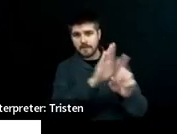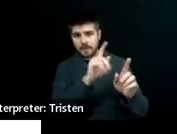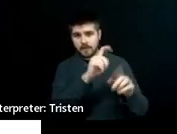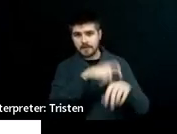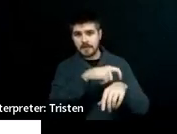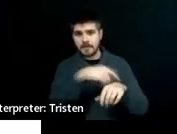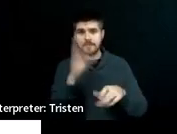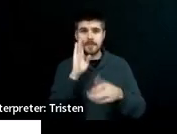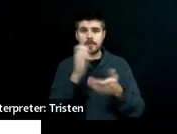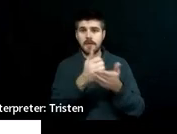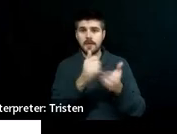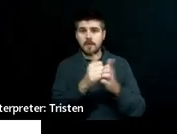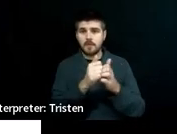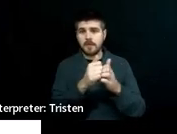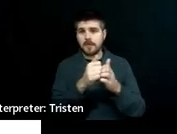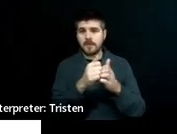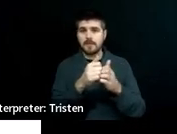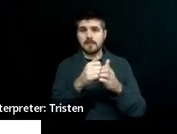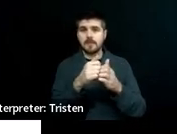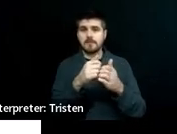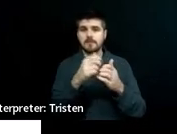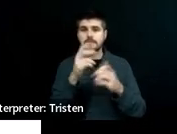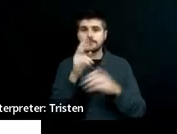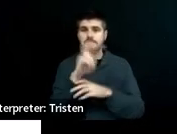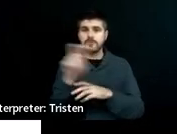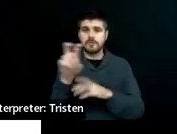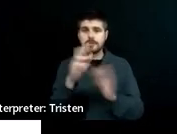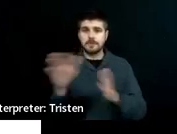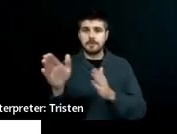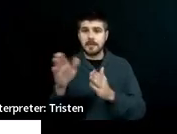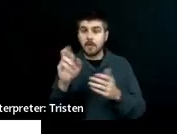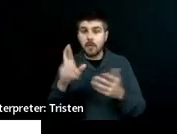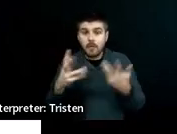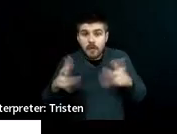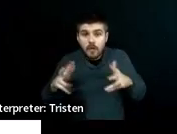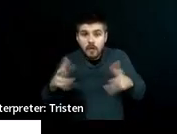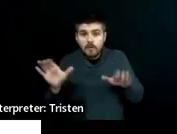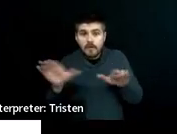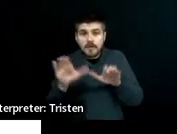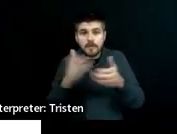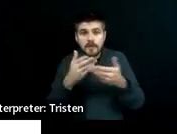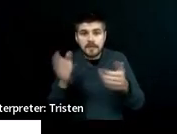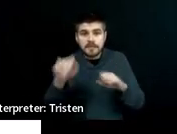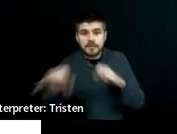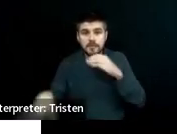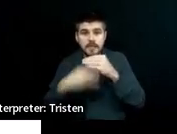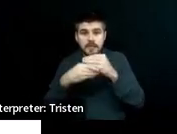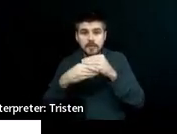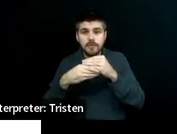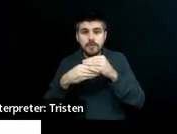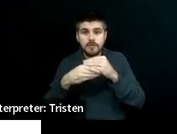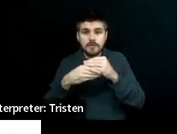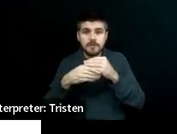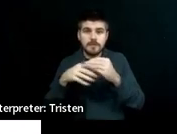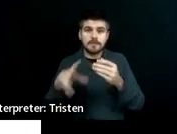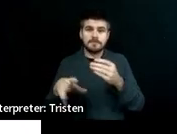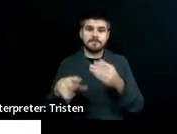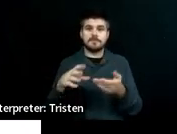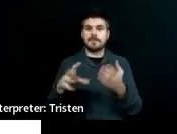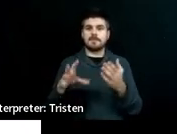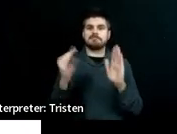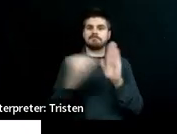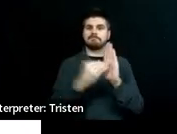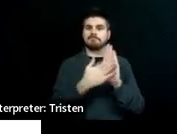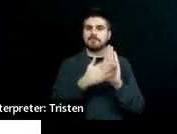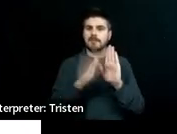Or are they already doing things that you can include in the transition plan as services that are happening